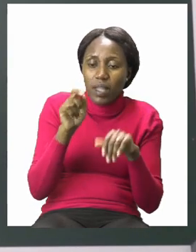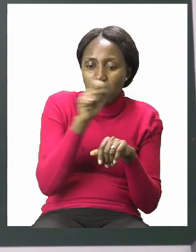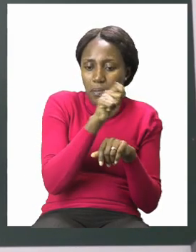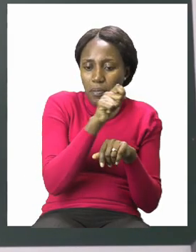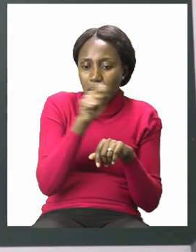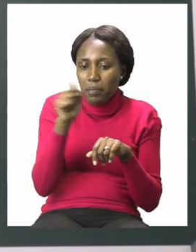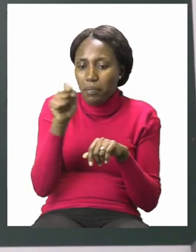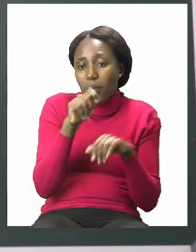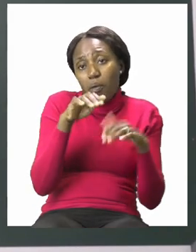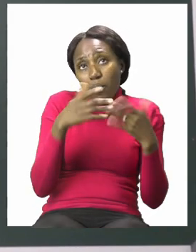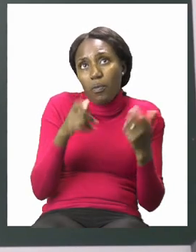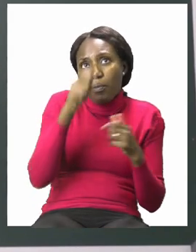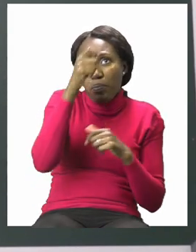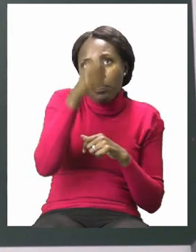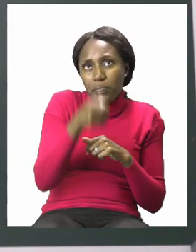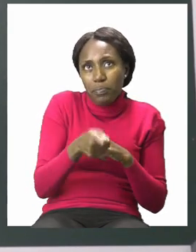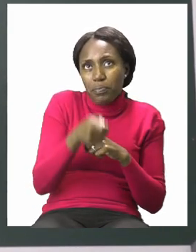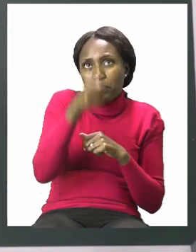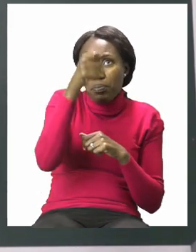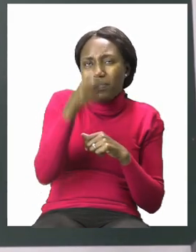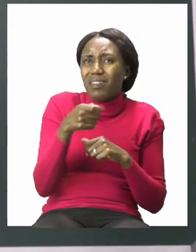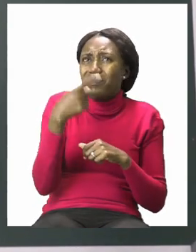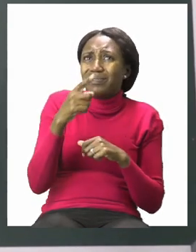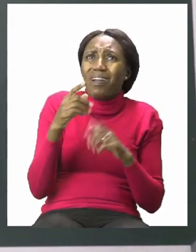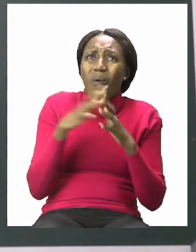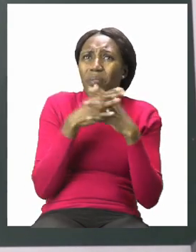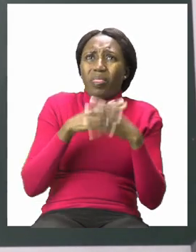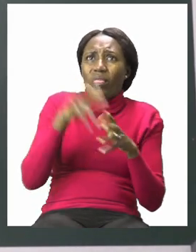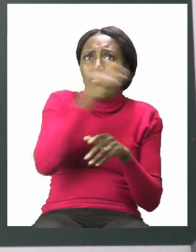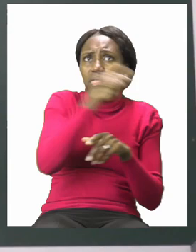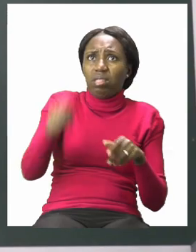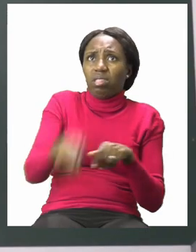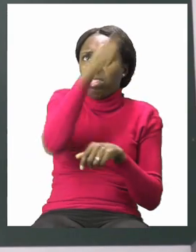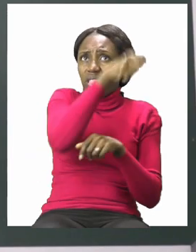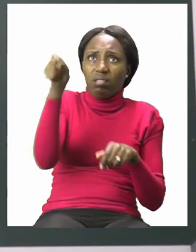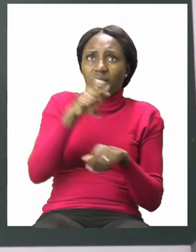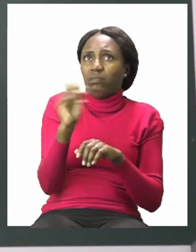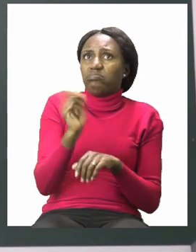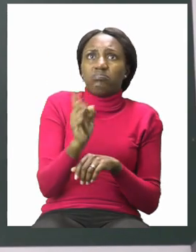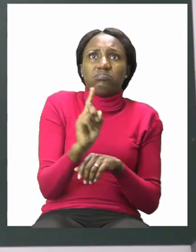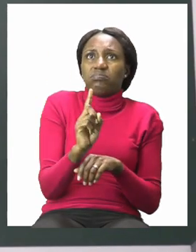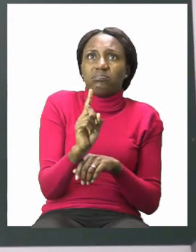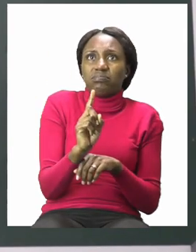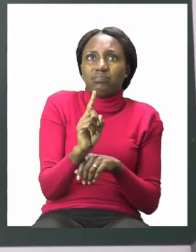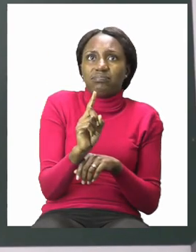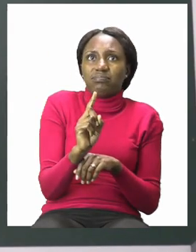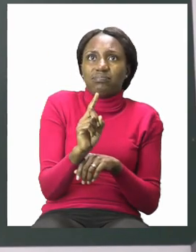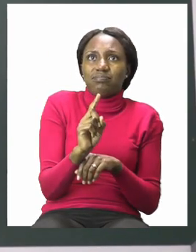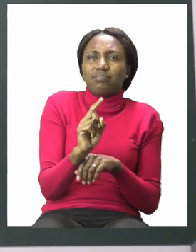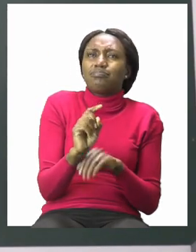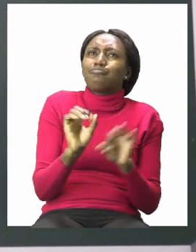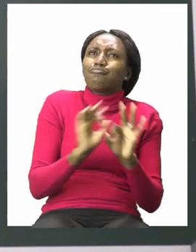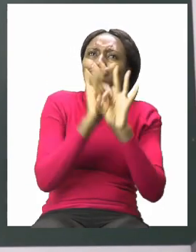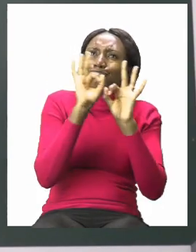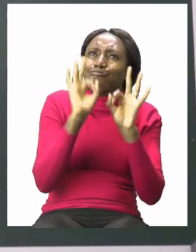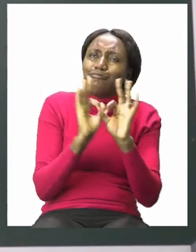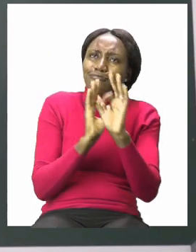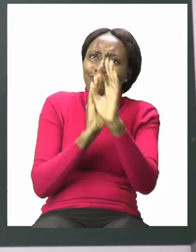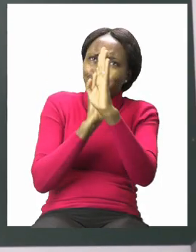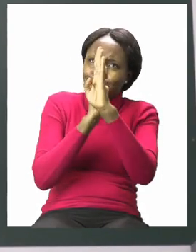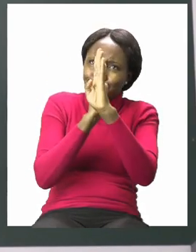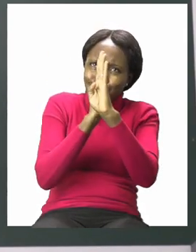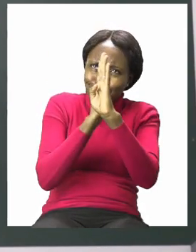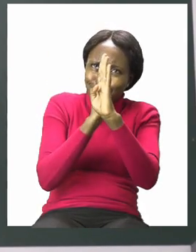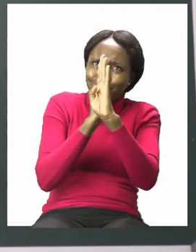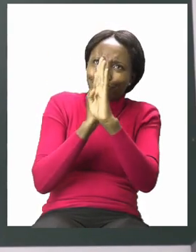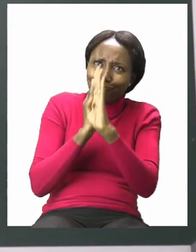to side going up or from up and down going across. Just make sure you do